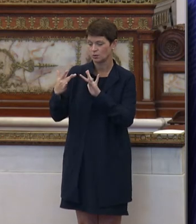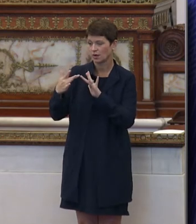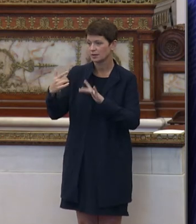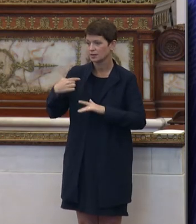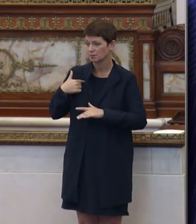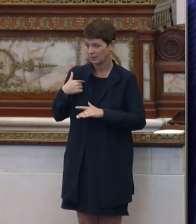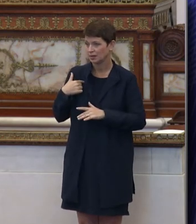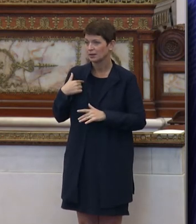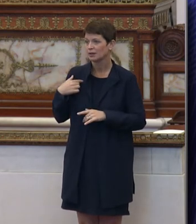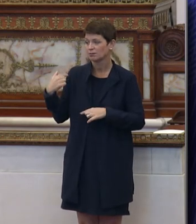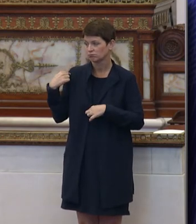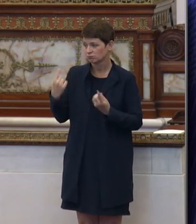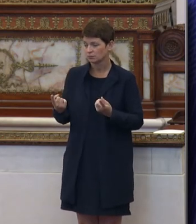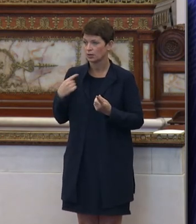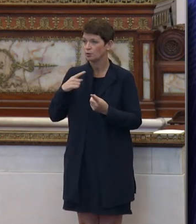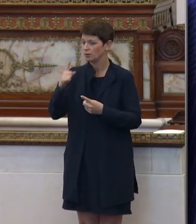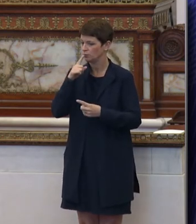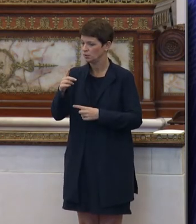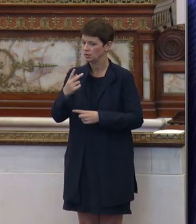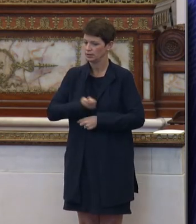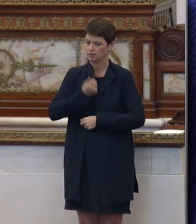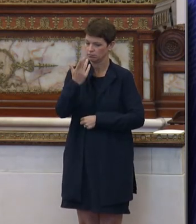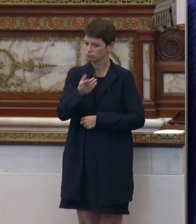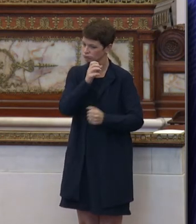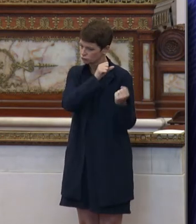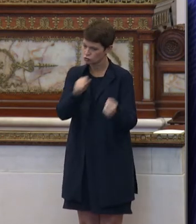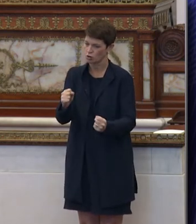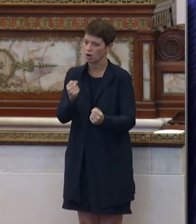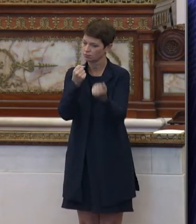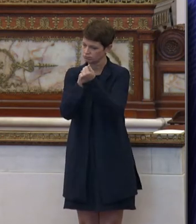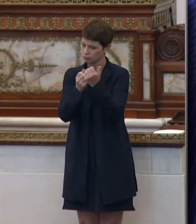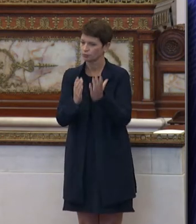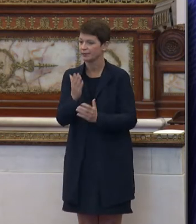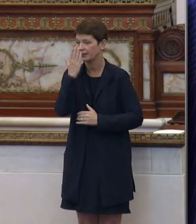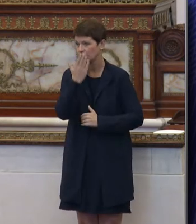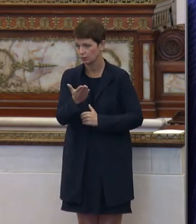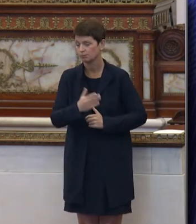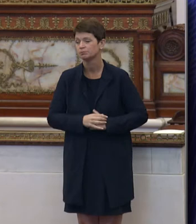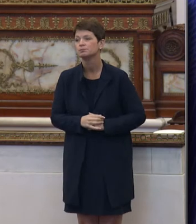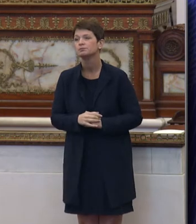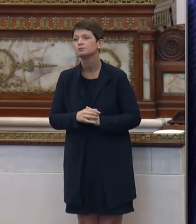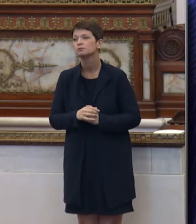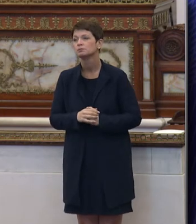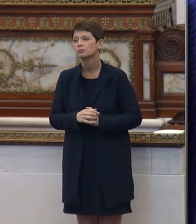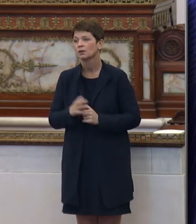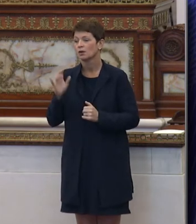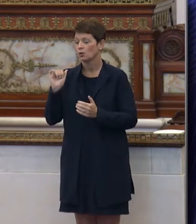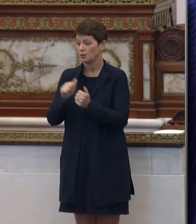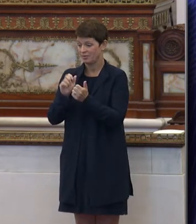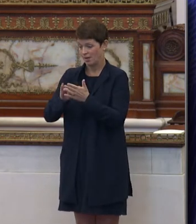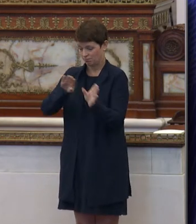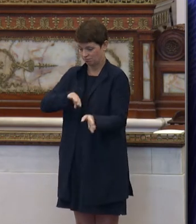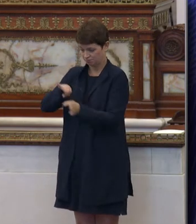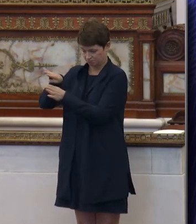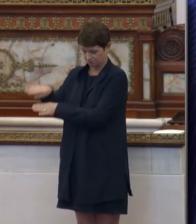and who have been very vocal on this matter. So, and that being said,